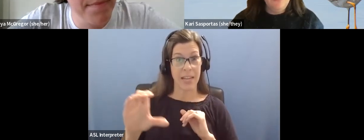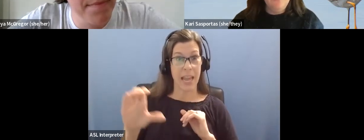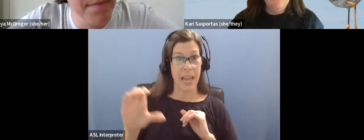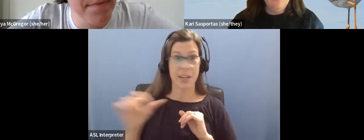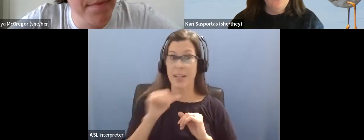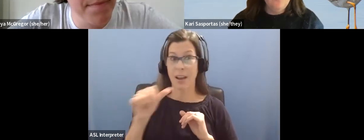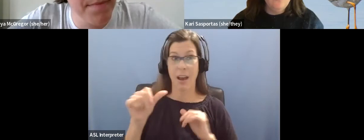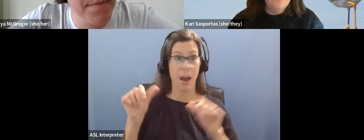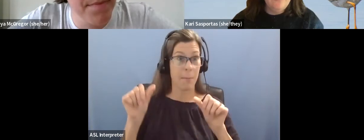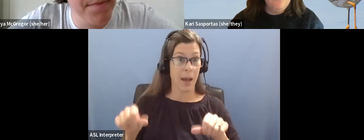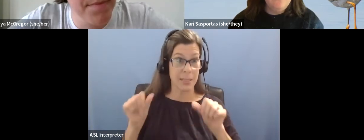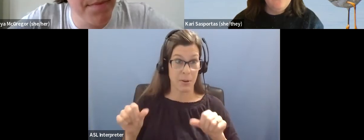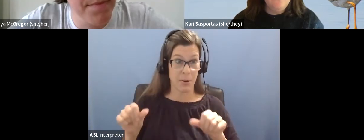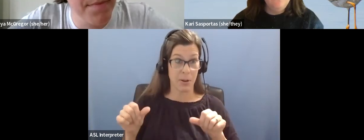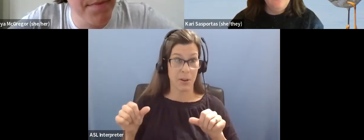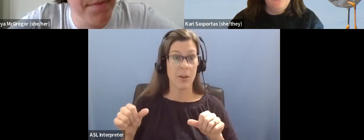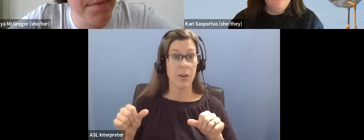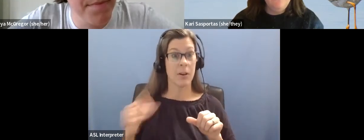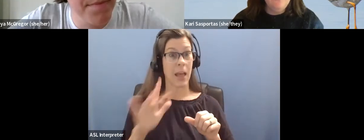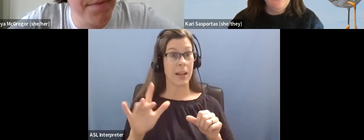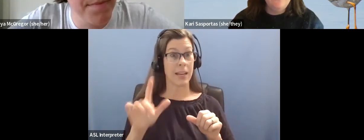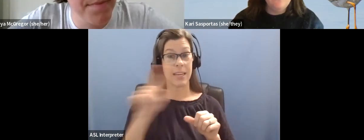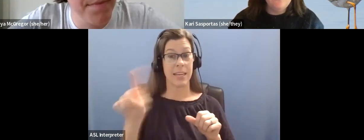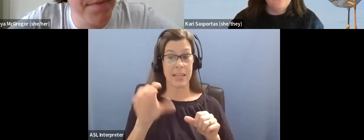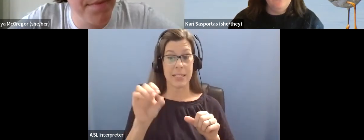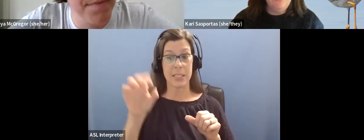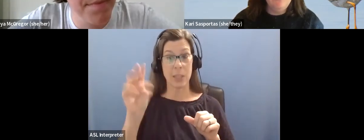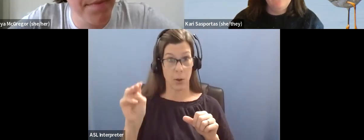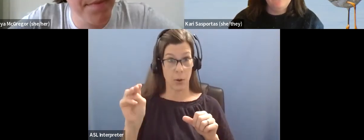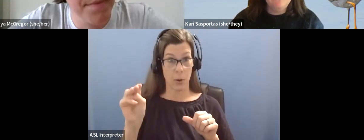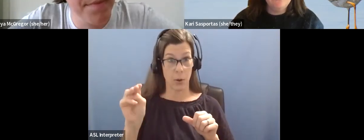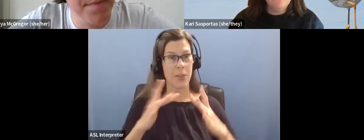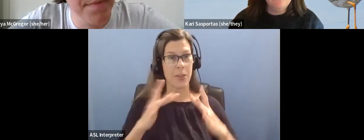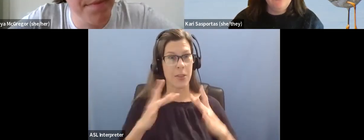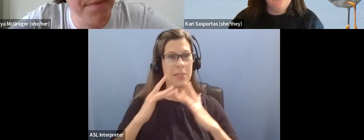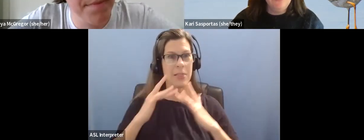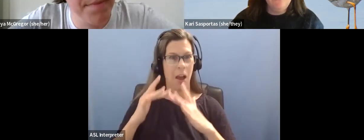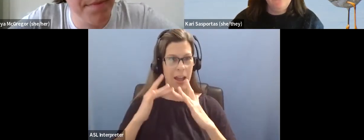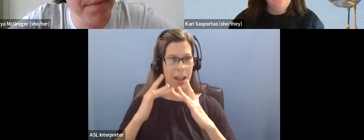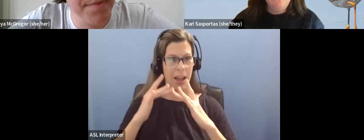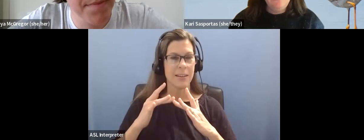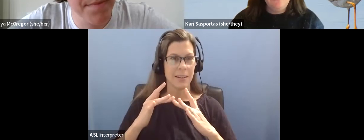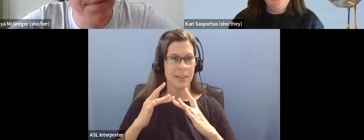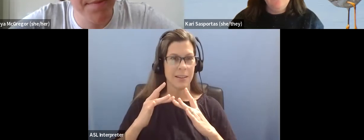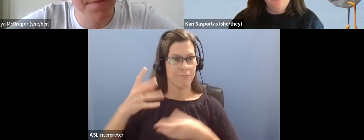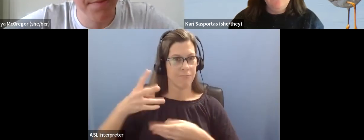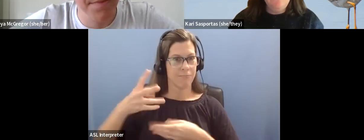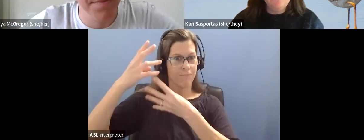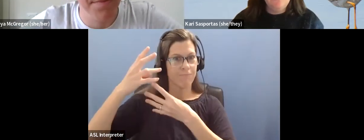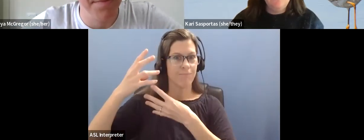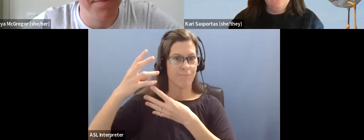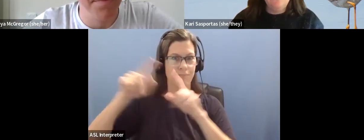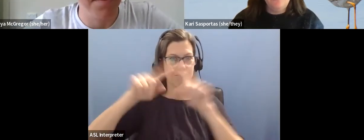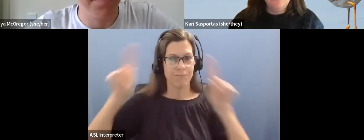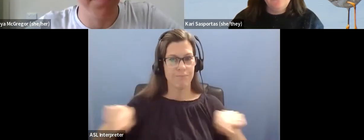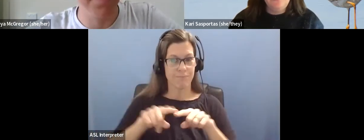um, like we're, we're lucky with zoom and with other virtual meeting platform technology that um, even if